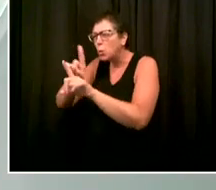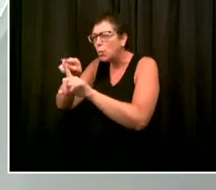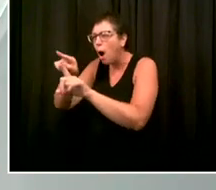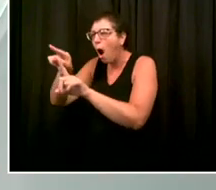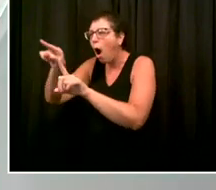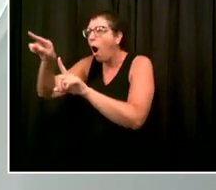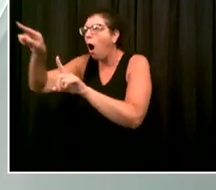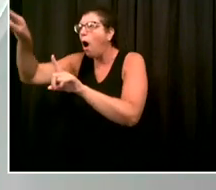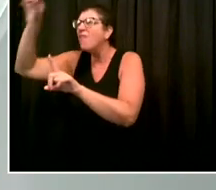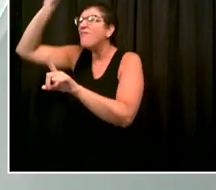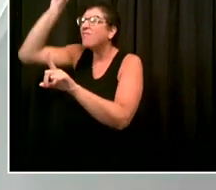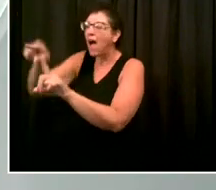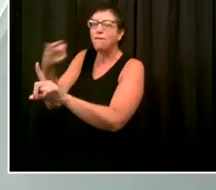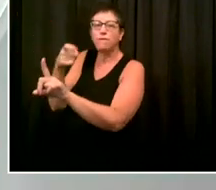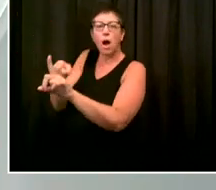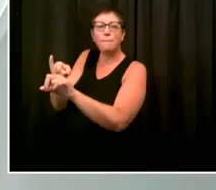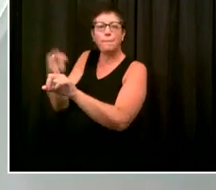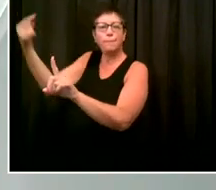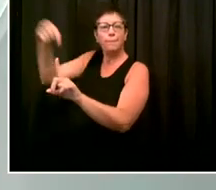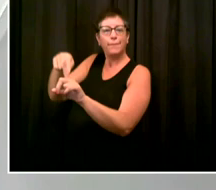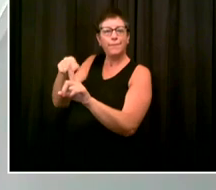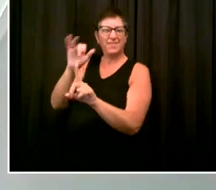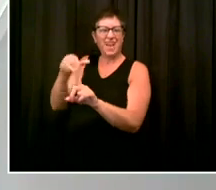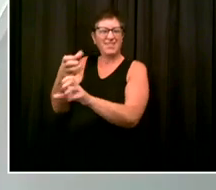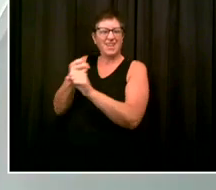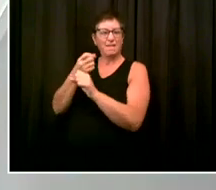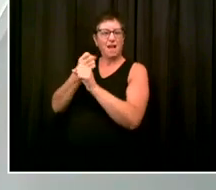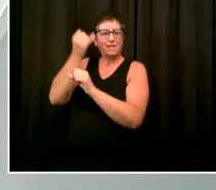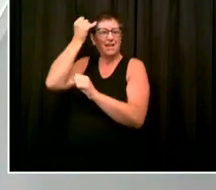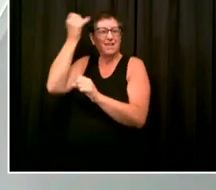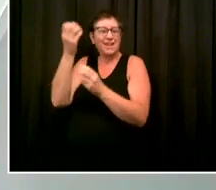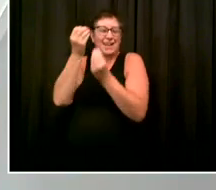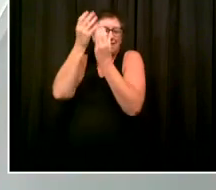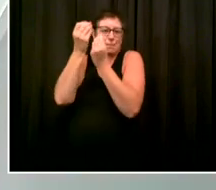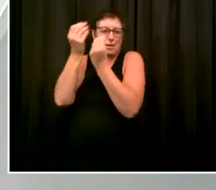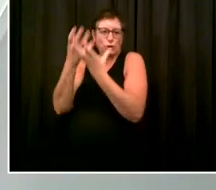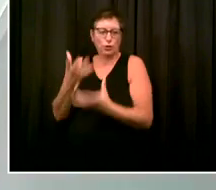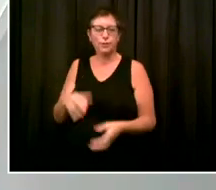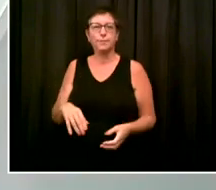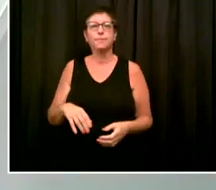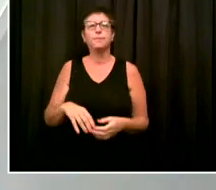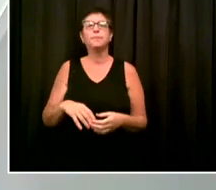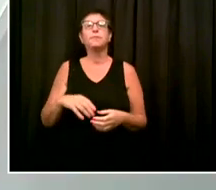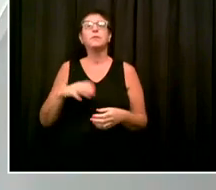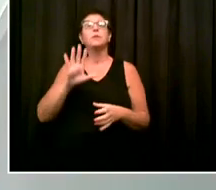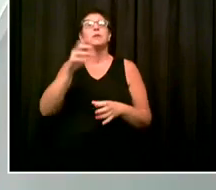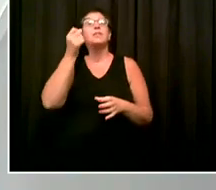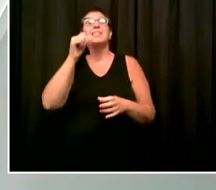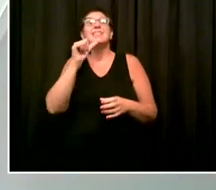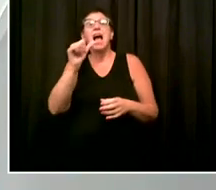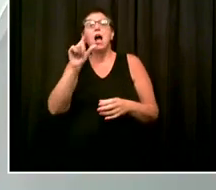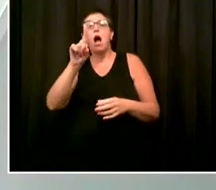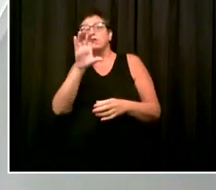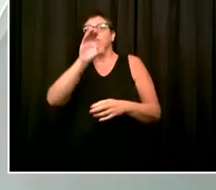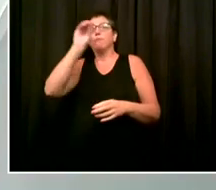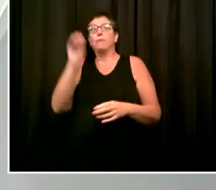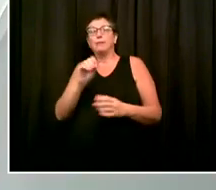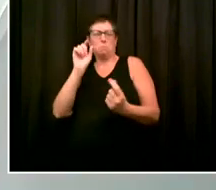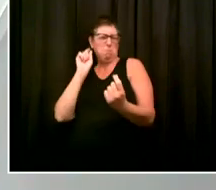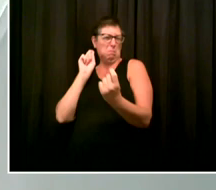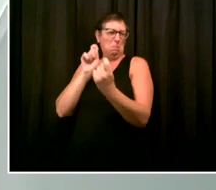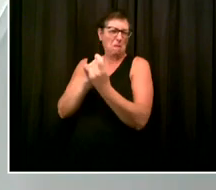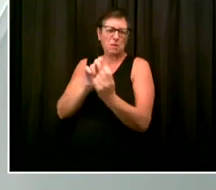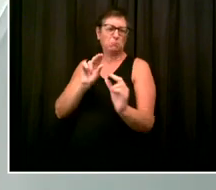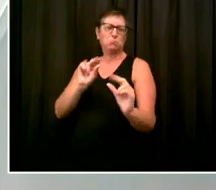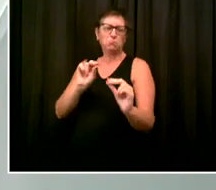it is very difficult to know with 100 percent certainty that a person who traveled definitely got it at the location that they traveled